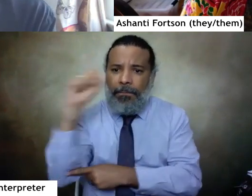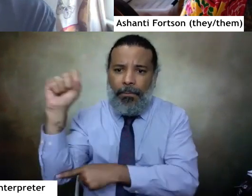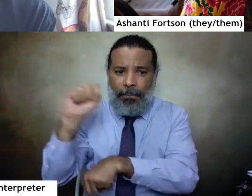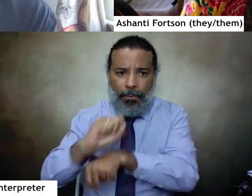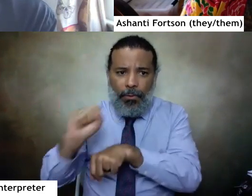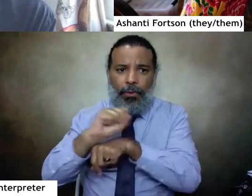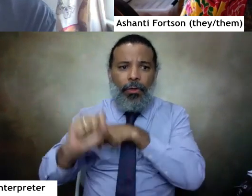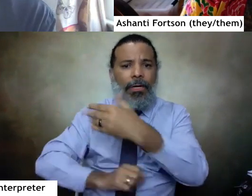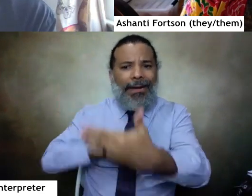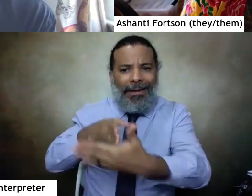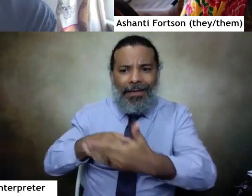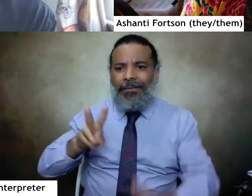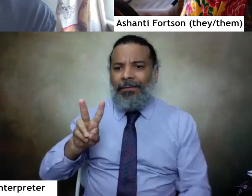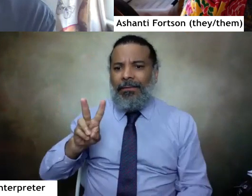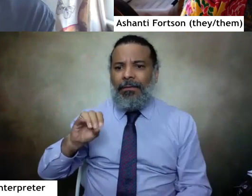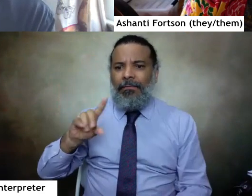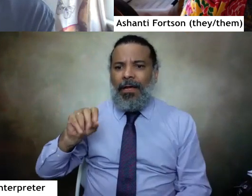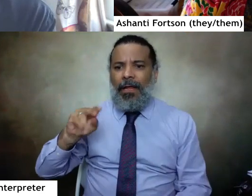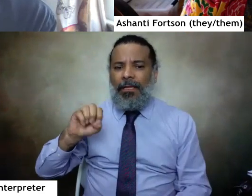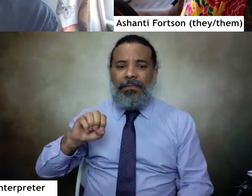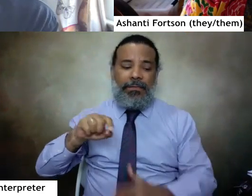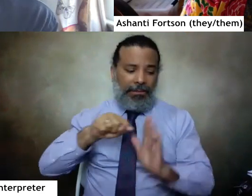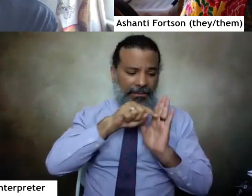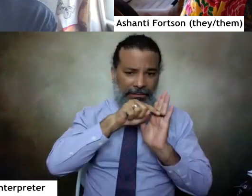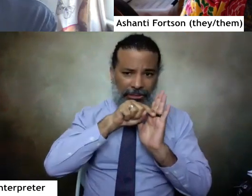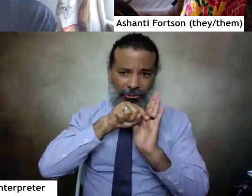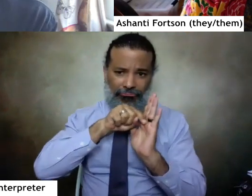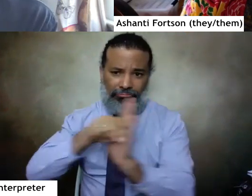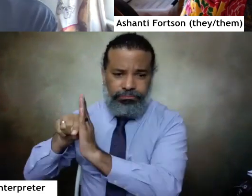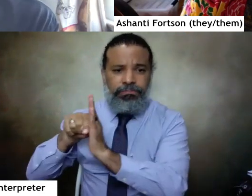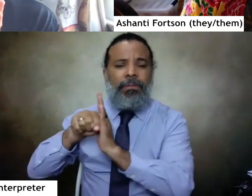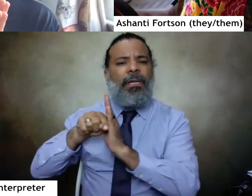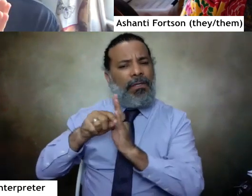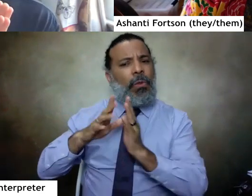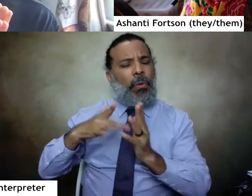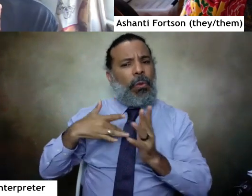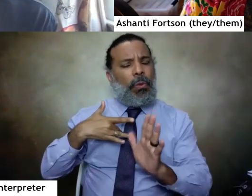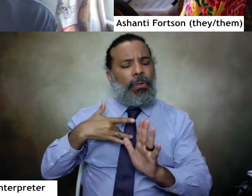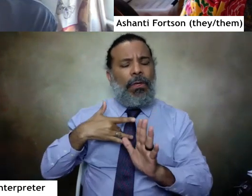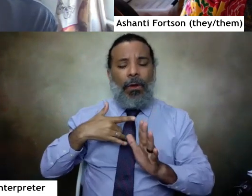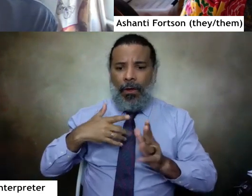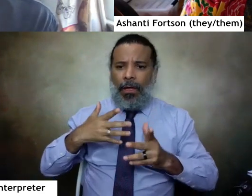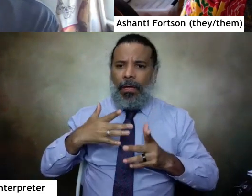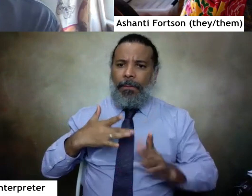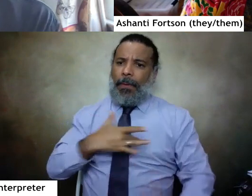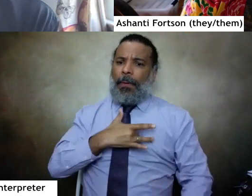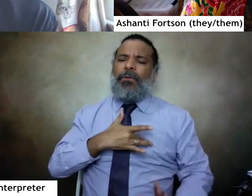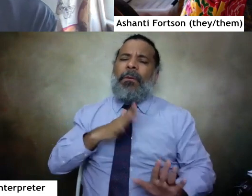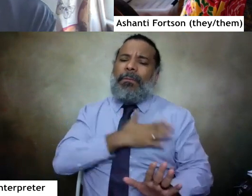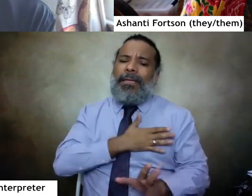violence, genocide, some heavy things. So please take care of yourself as you need to.